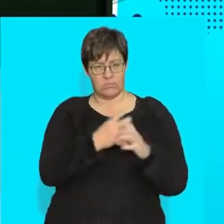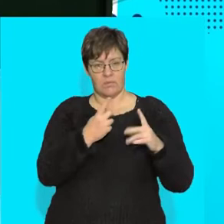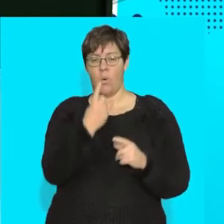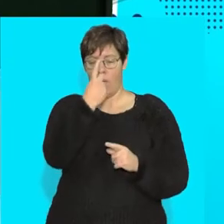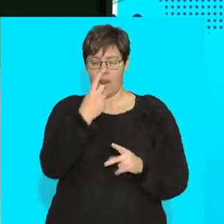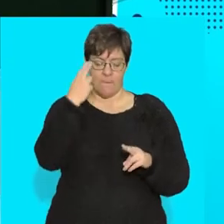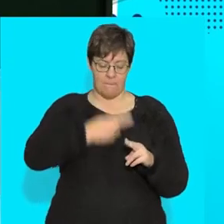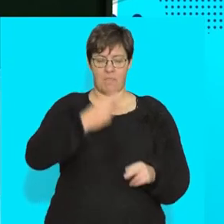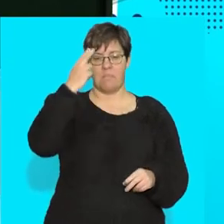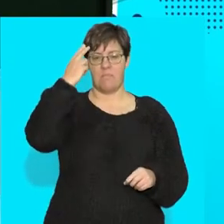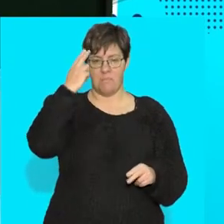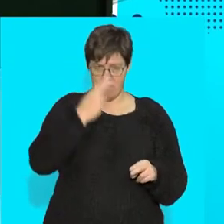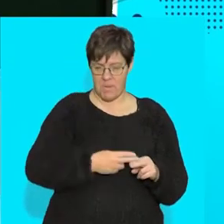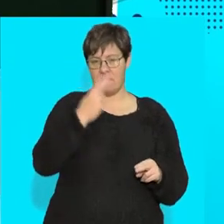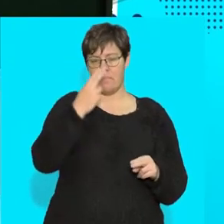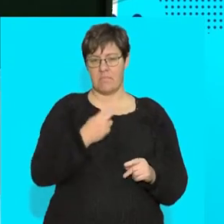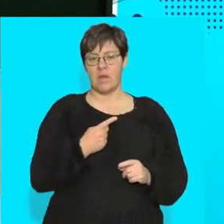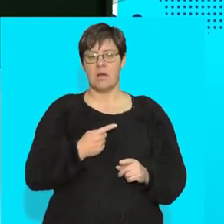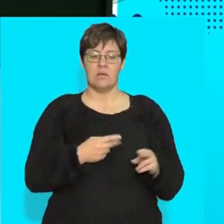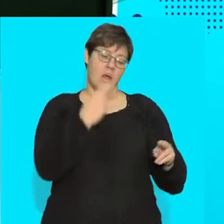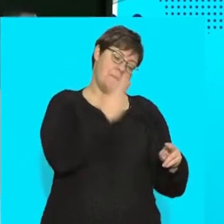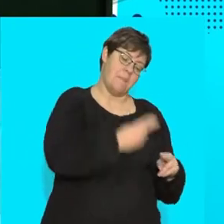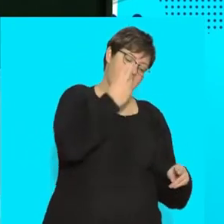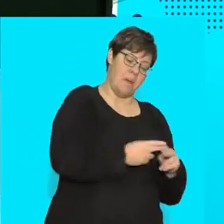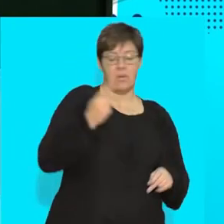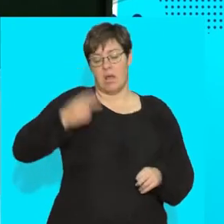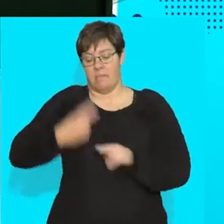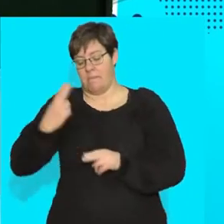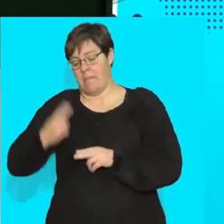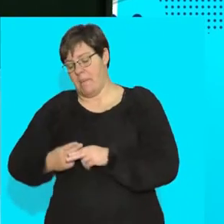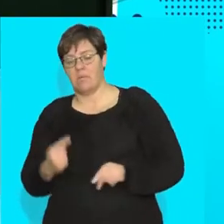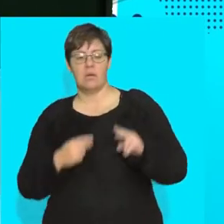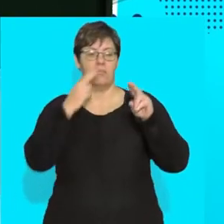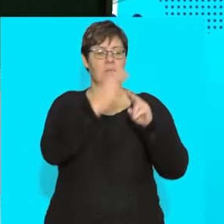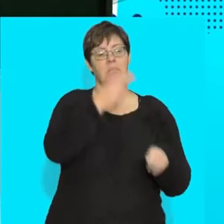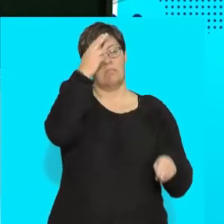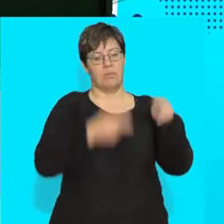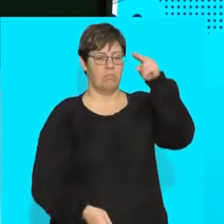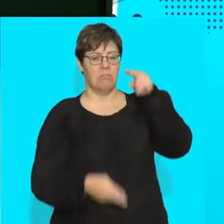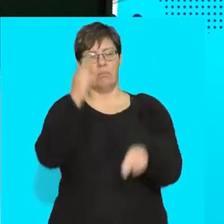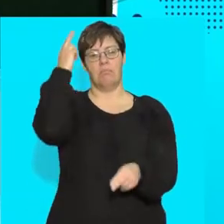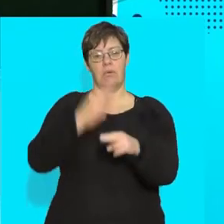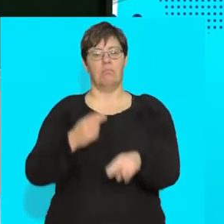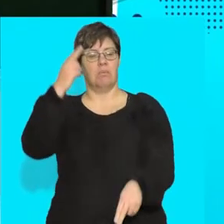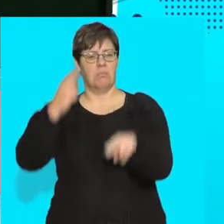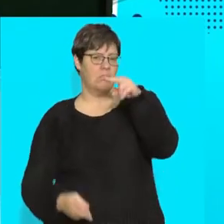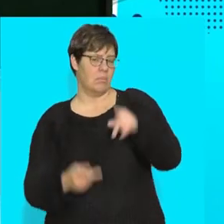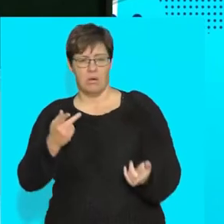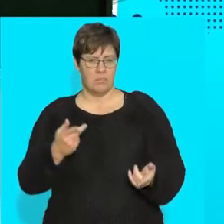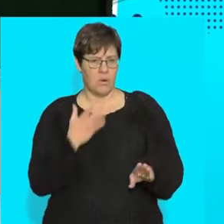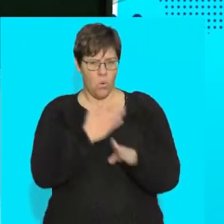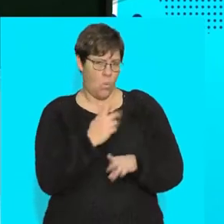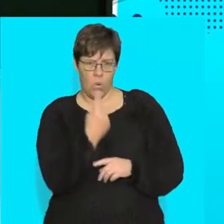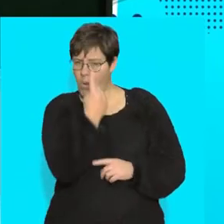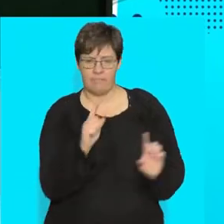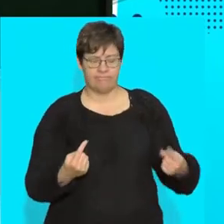beat. And if I'm singing my own rhythm and the guy next to me is singing his own rhythm and he's singing his own rhythm, we're not